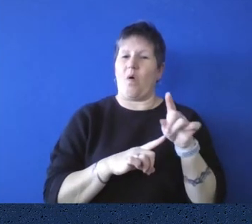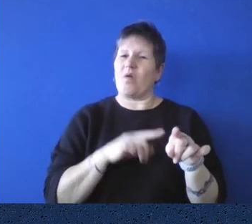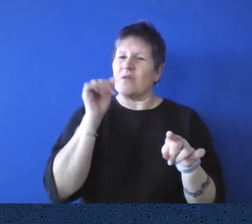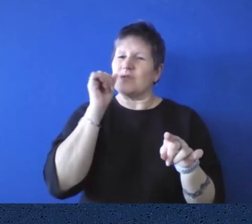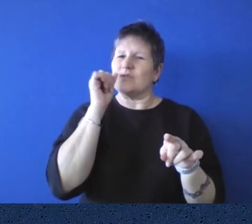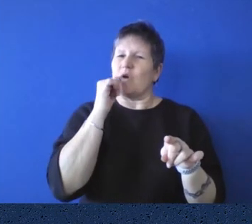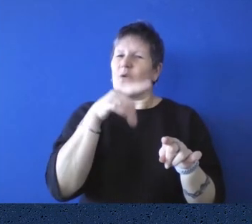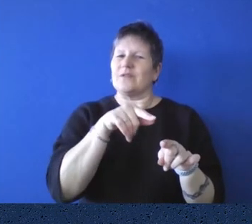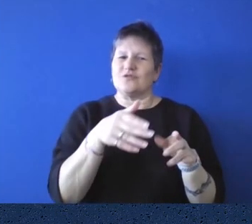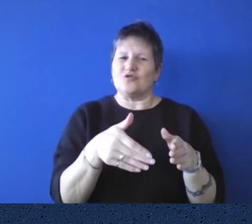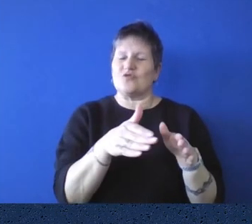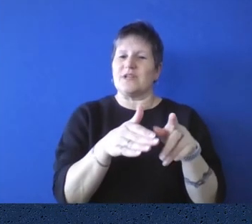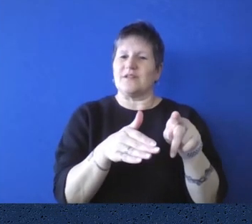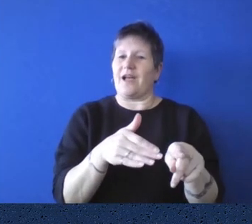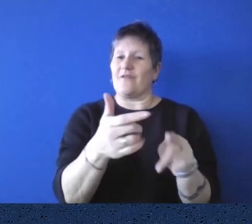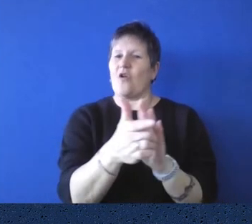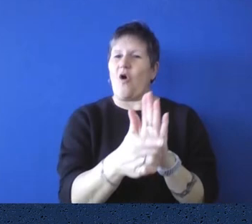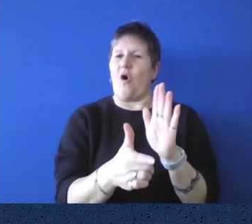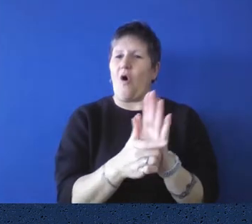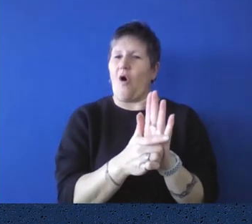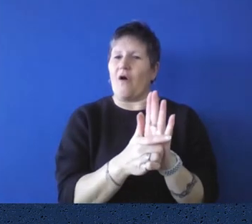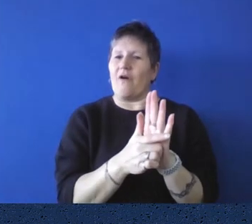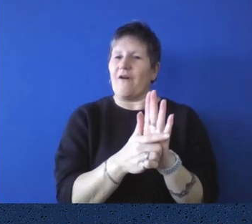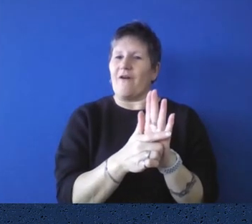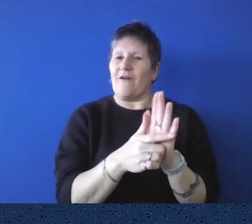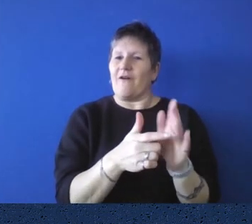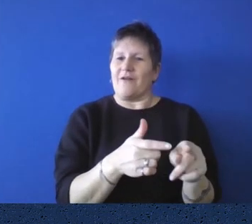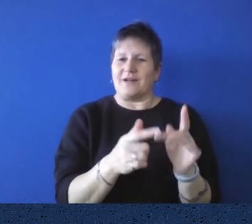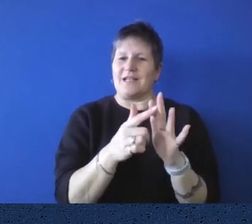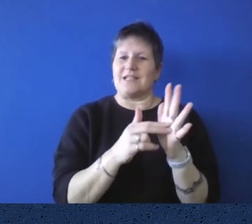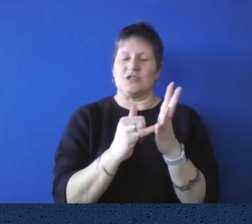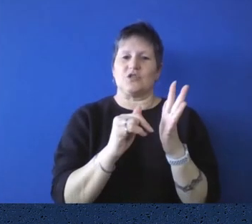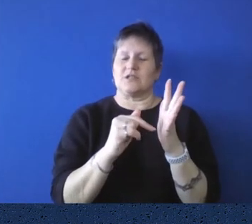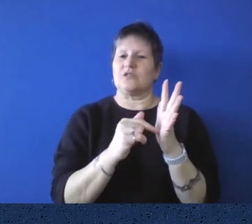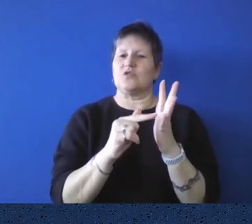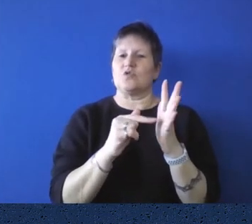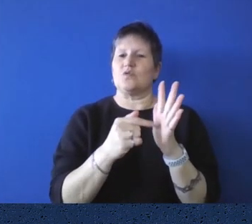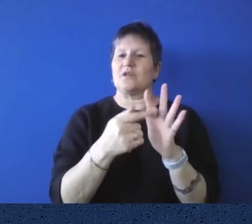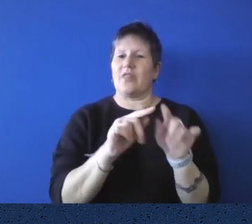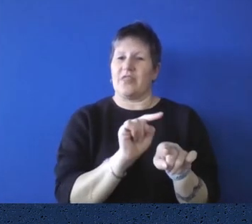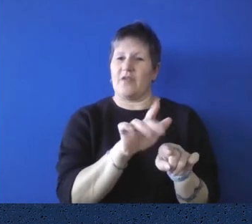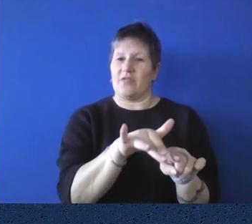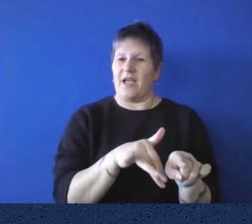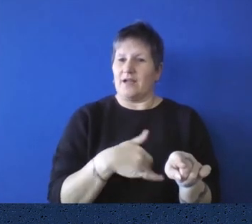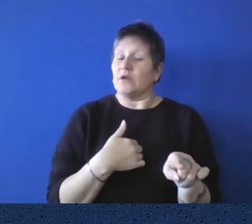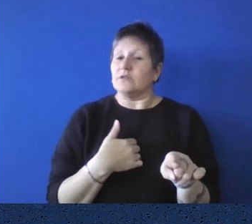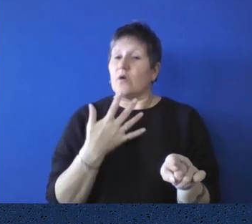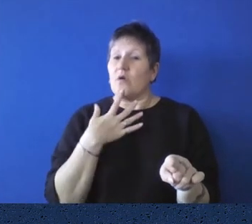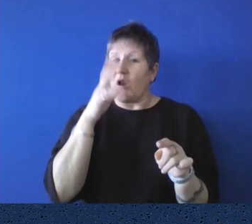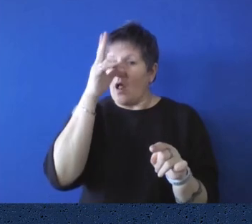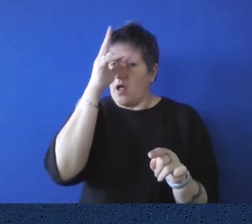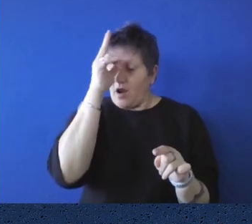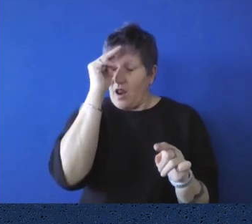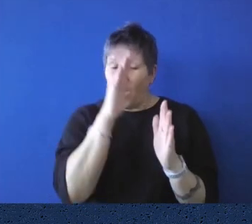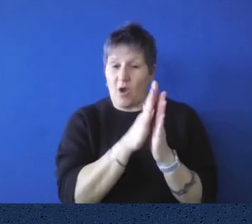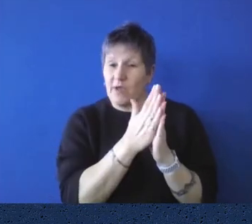Institute is. And the, the library was essentially a way of attracting the right sort of people to,